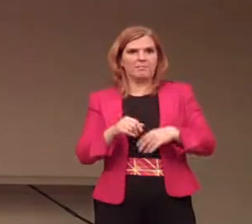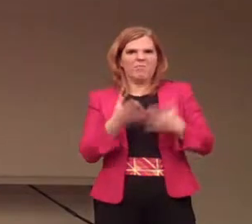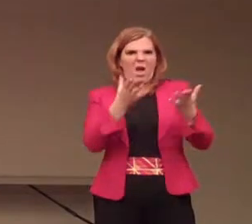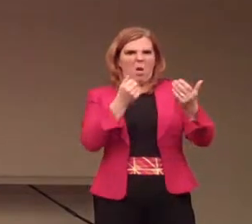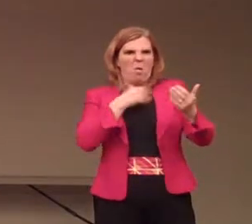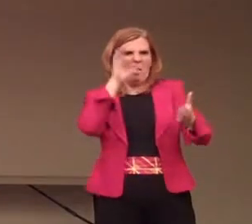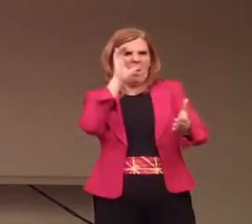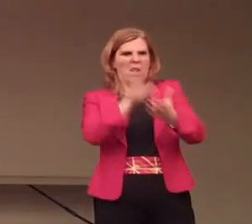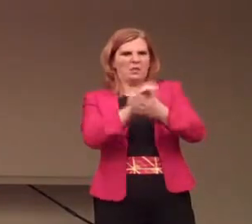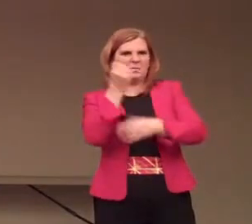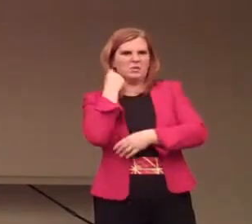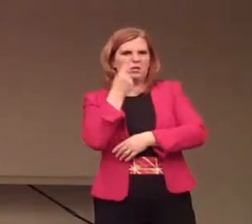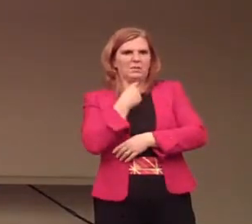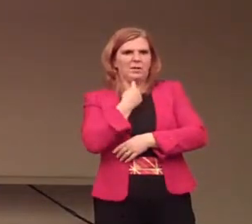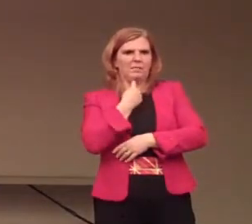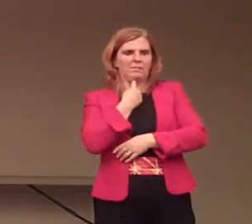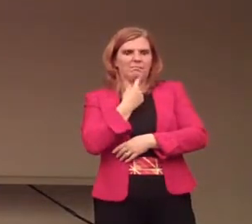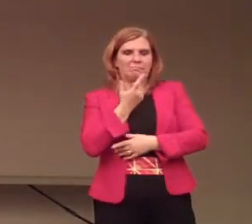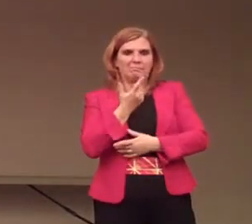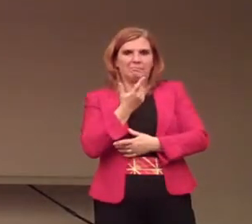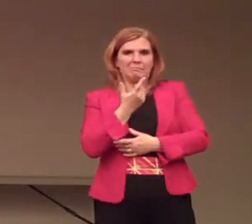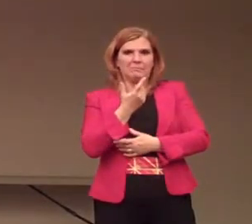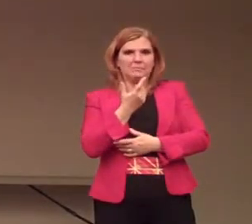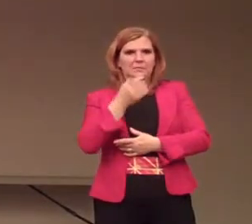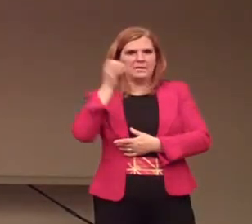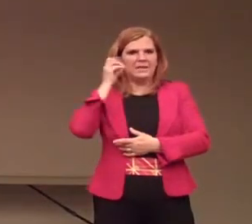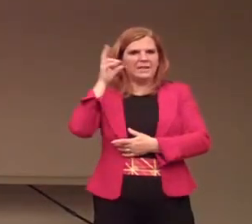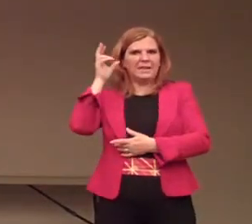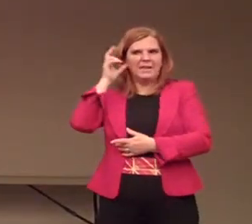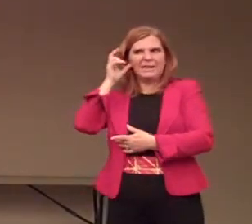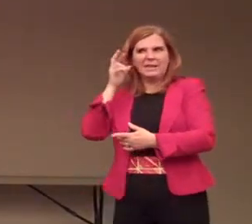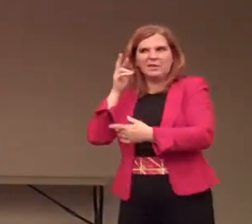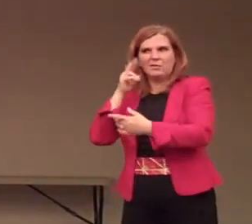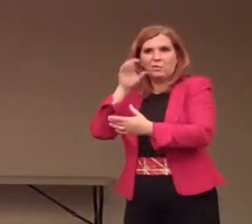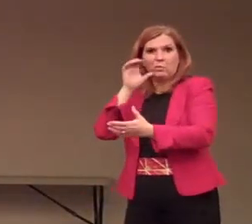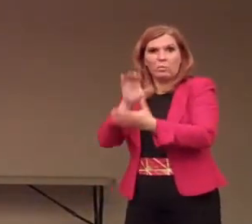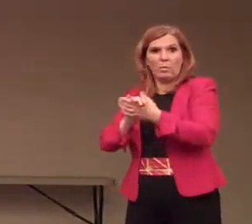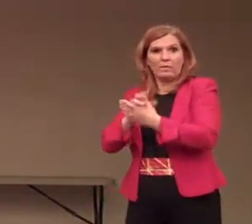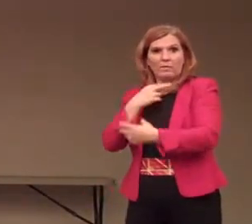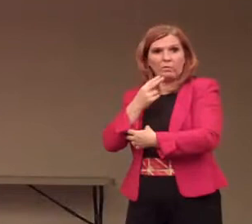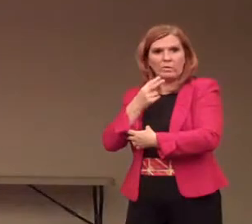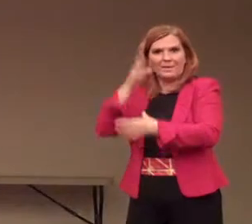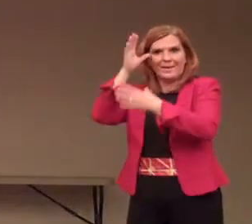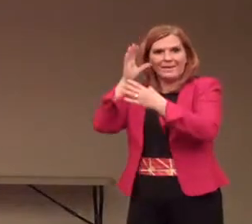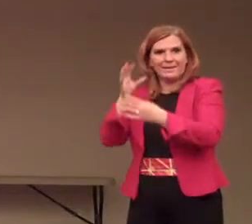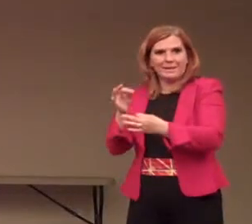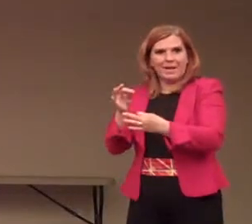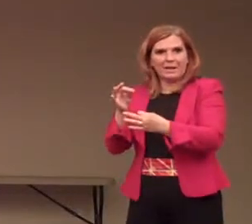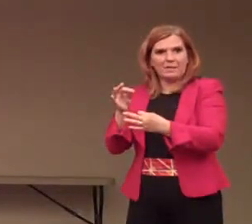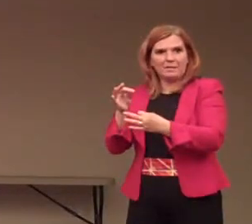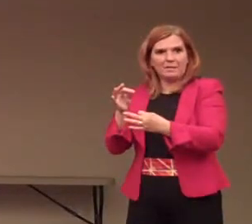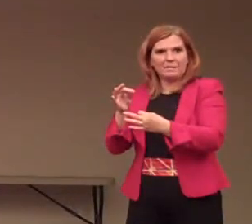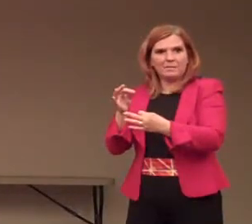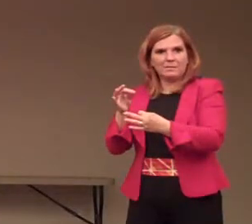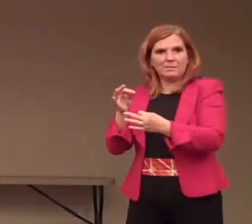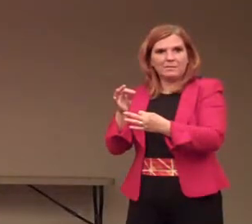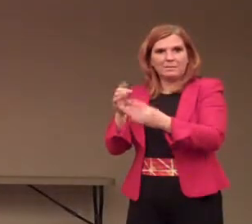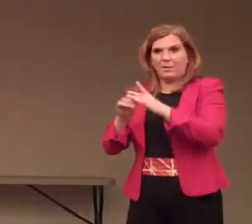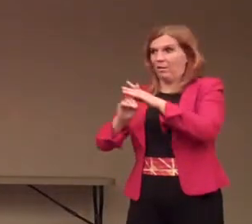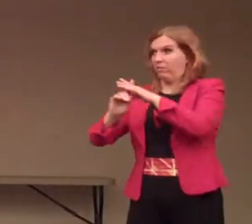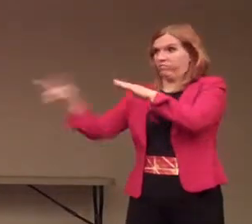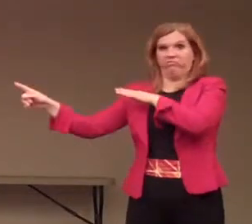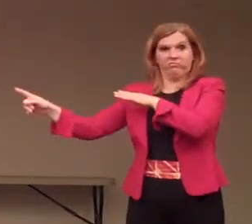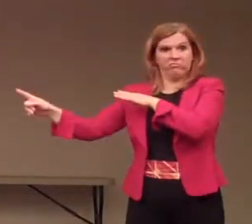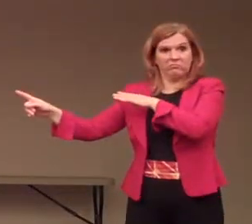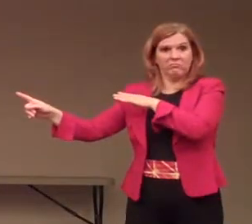husband, she said. He hears her voice and decides, I'm getting out